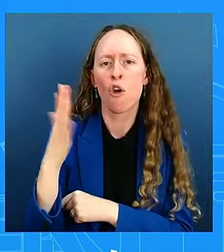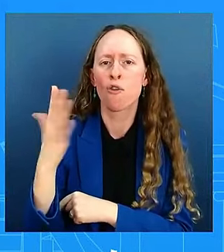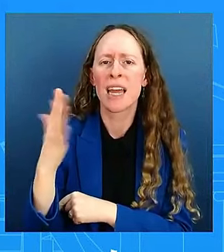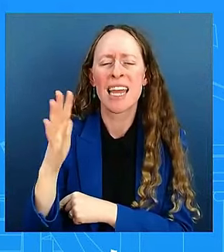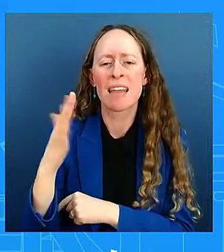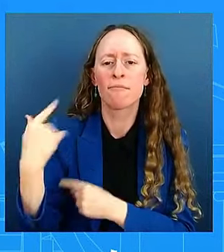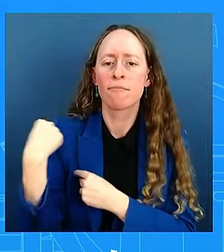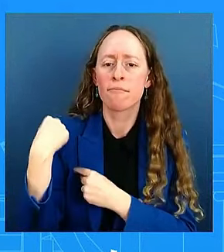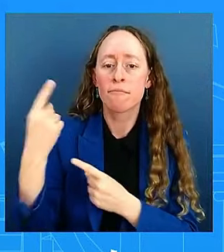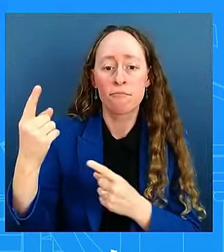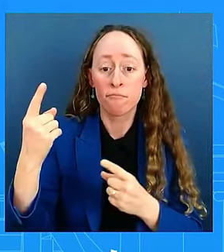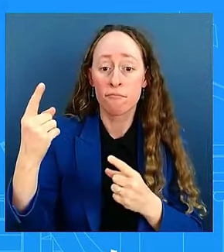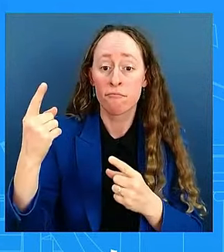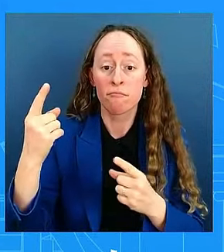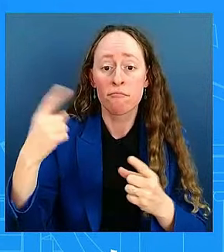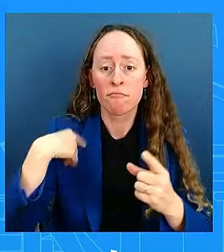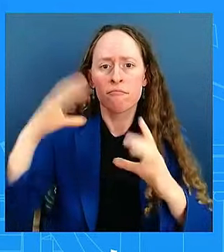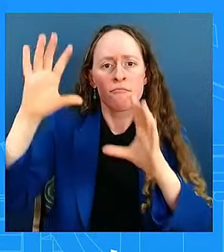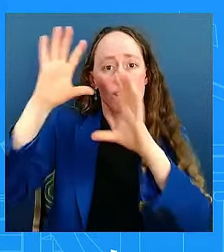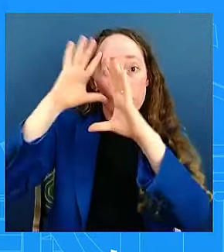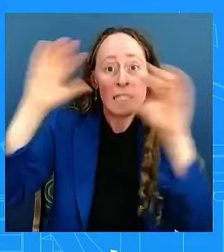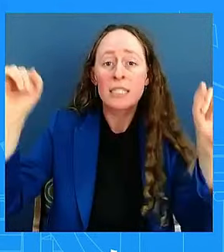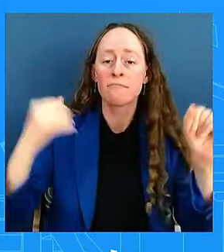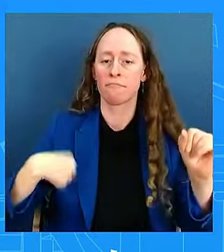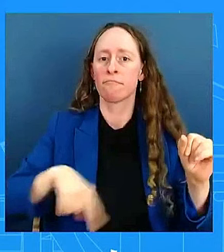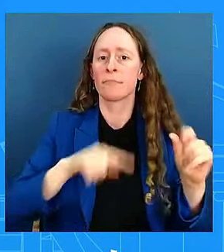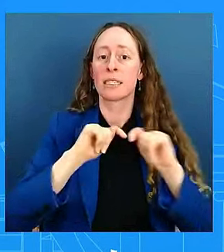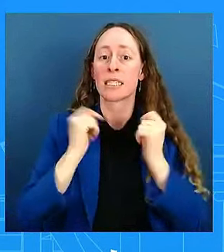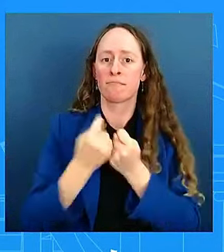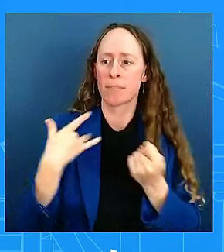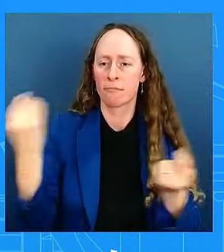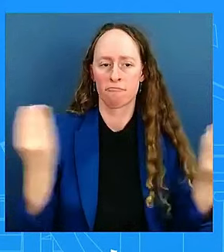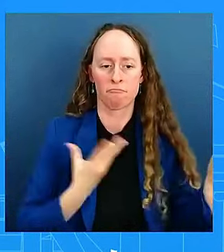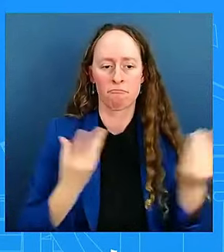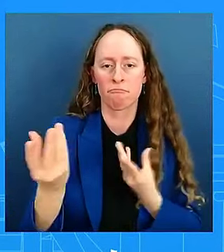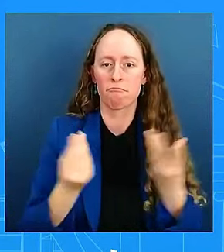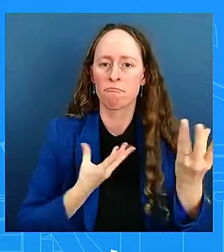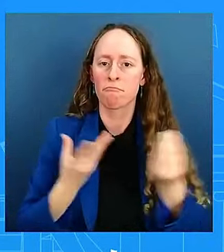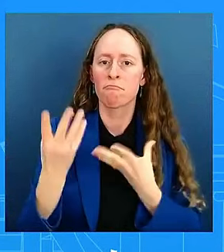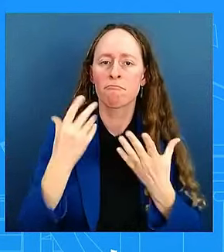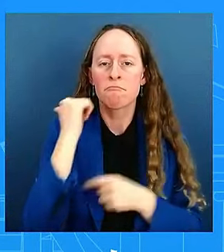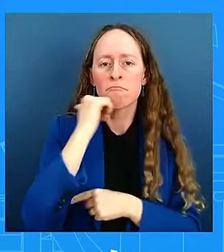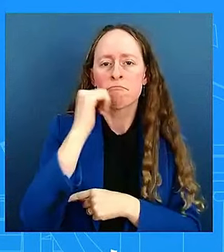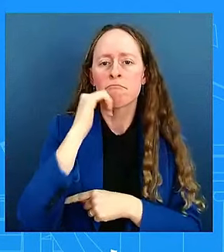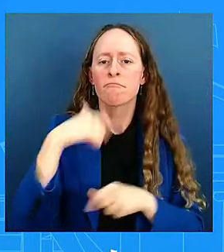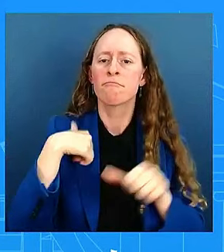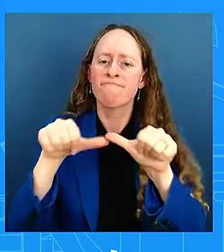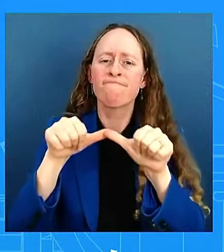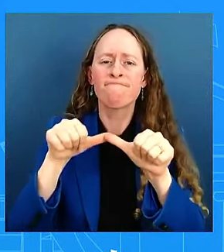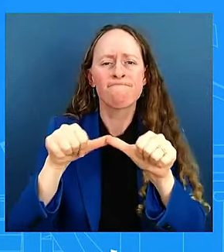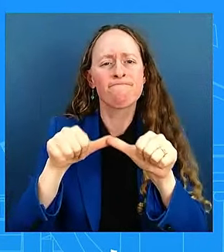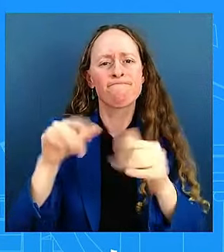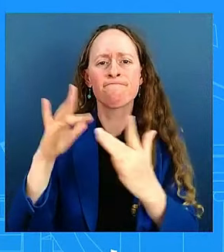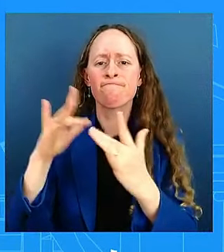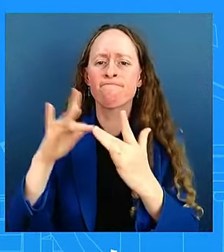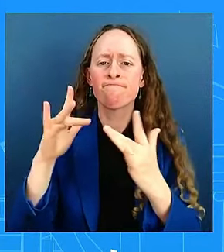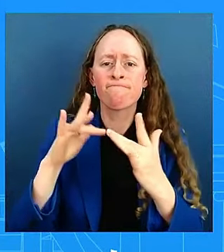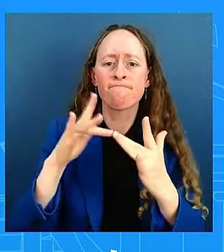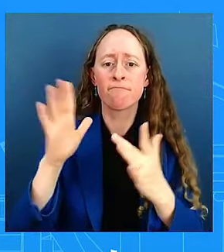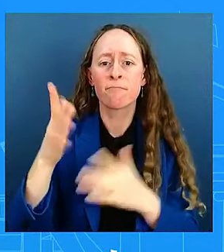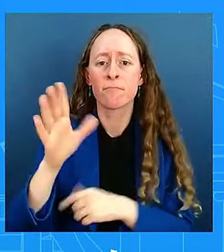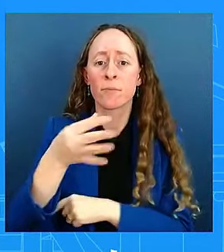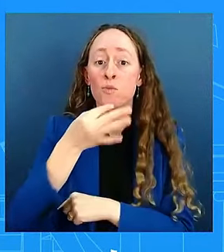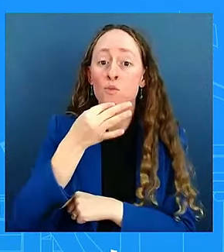the diplomats. It's in constant contact. They are trying to figure out. And it's high holidays as well. They're not going to make a decision